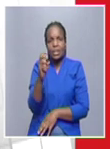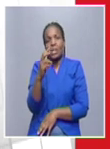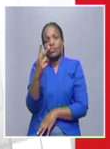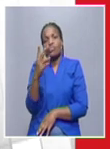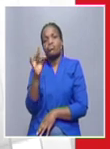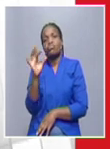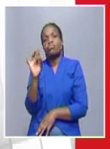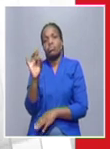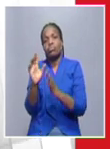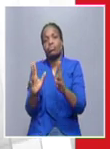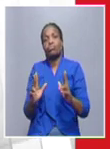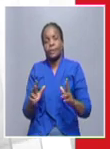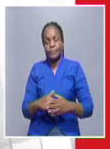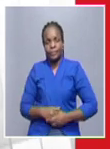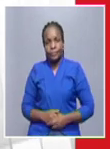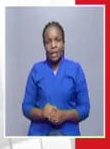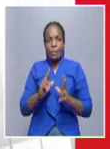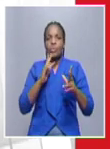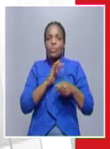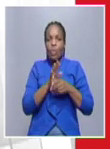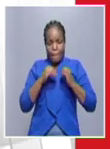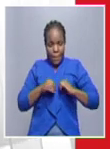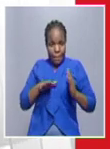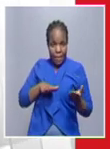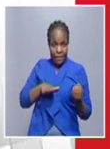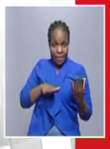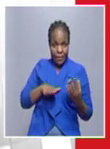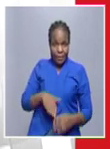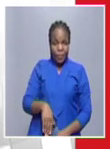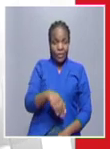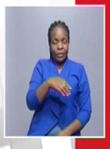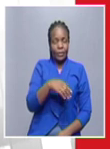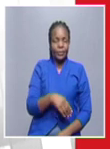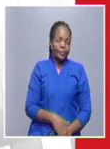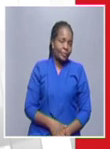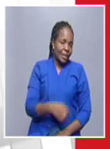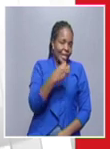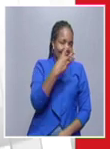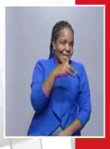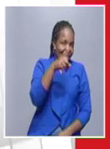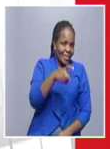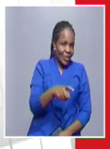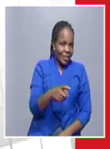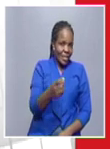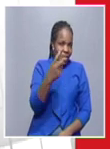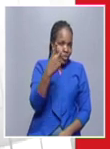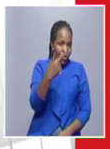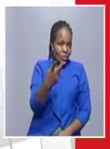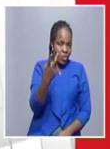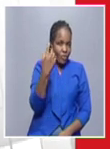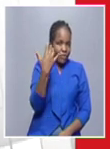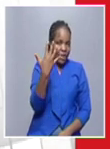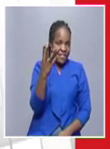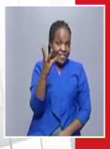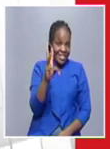eighty eight covet death three hundred two three thousand two hundred and fifty six